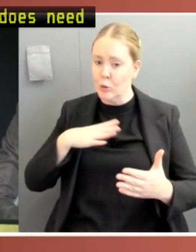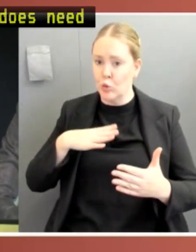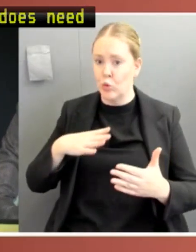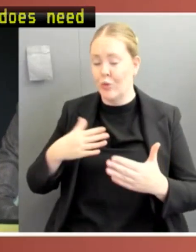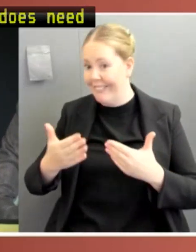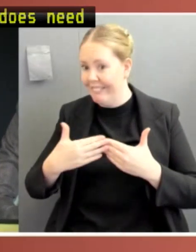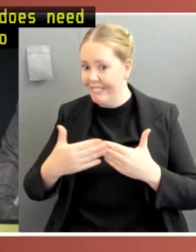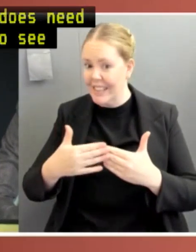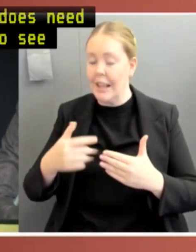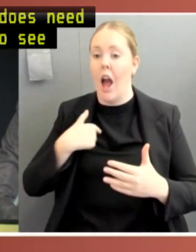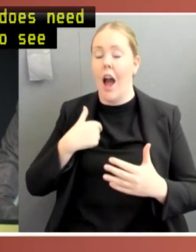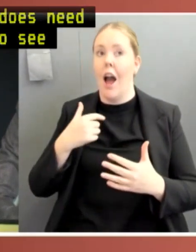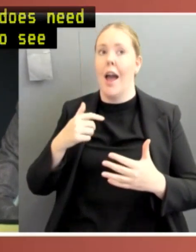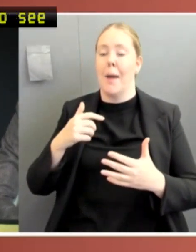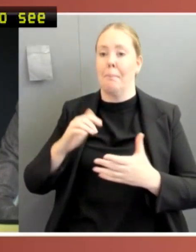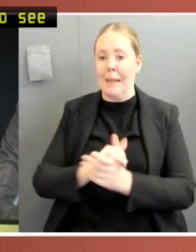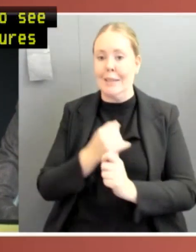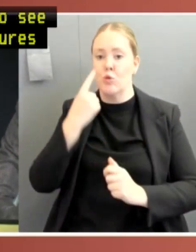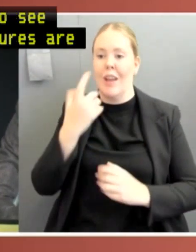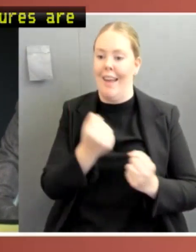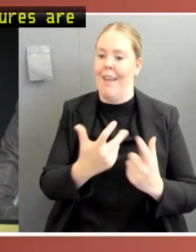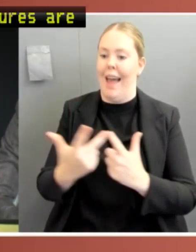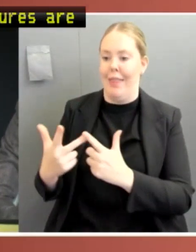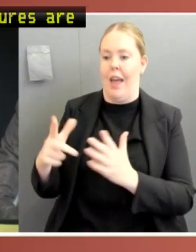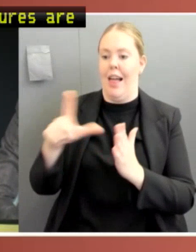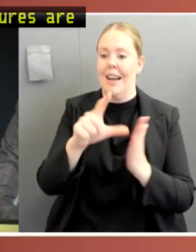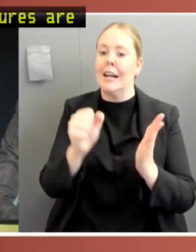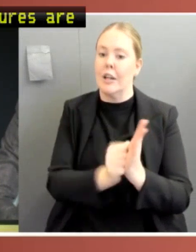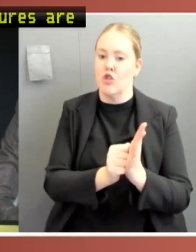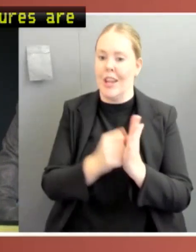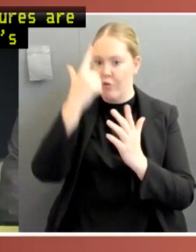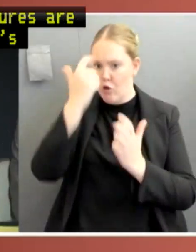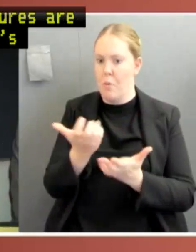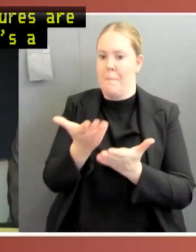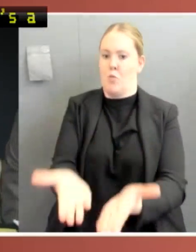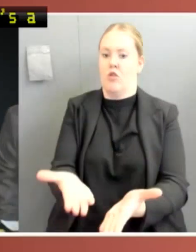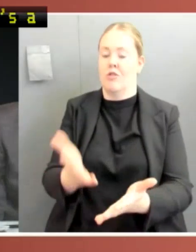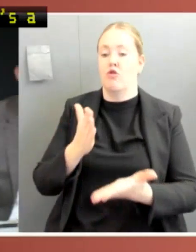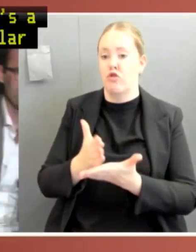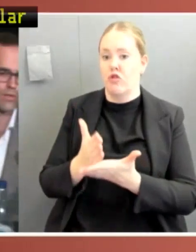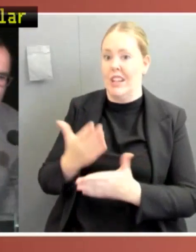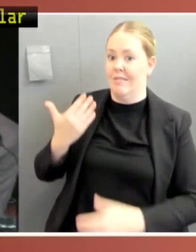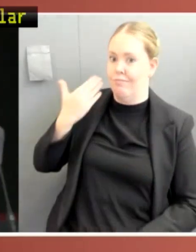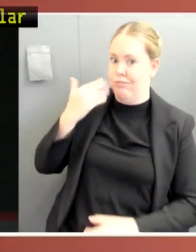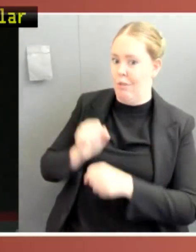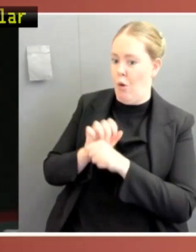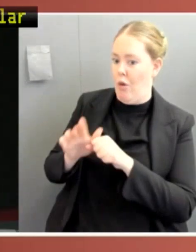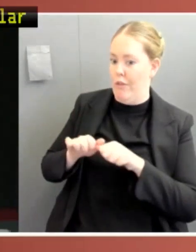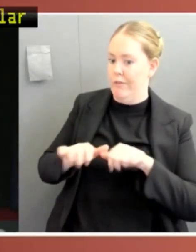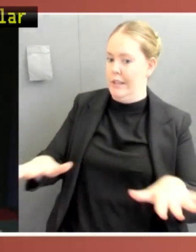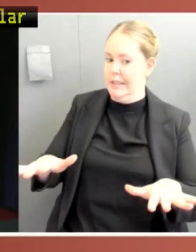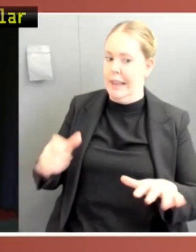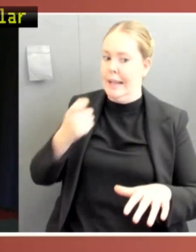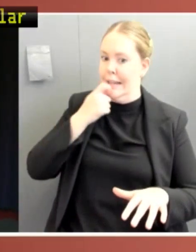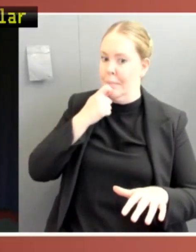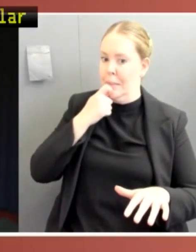proposed because it's a wake-up call, that particular episode. Yeah, I would agree. I think the Governor-General's in a difficult position sometimes